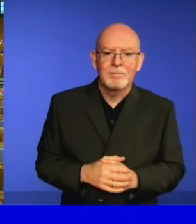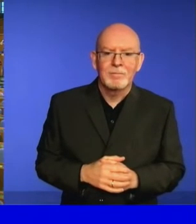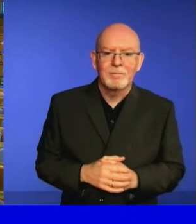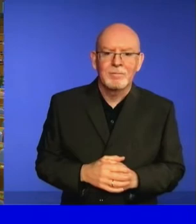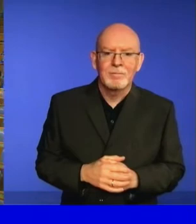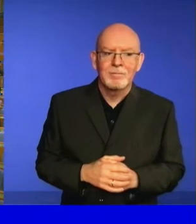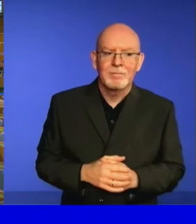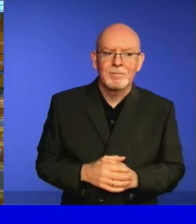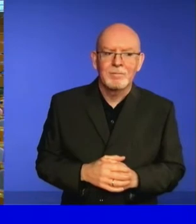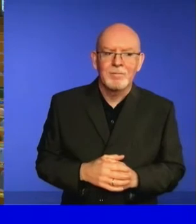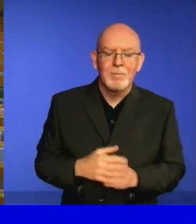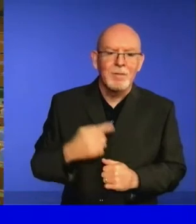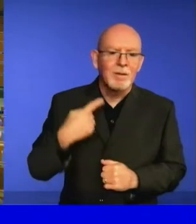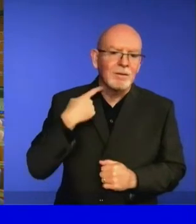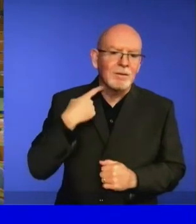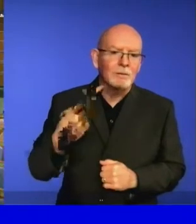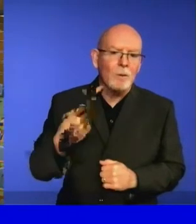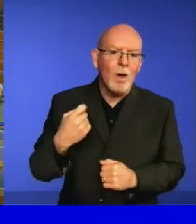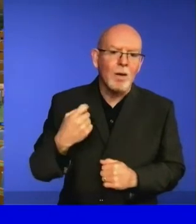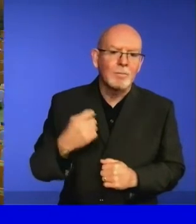Sao Tomein, Prinsip,